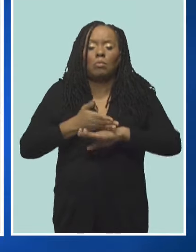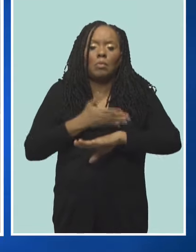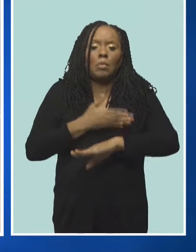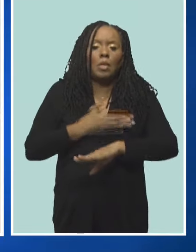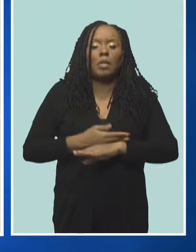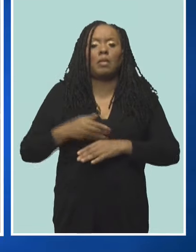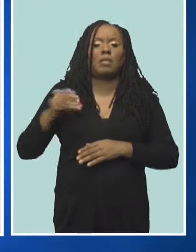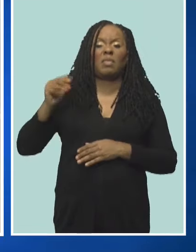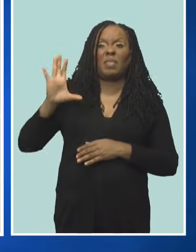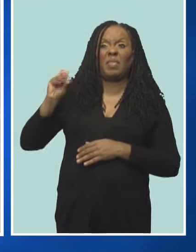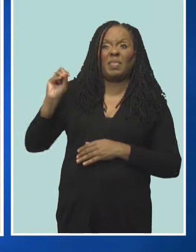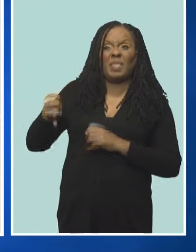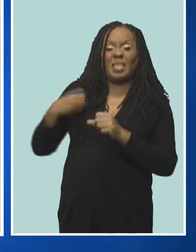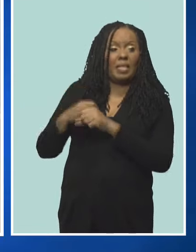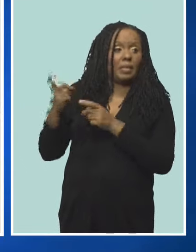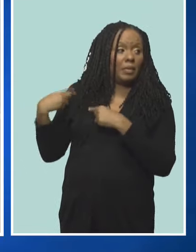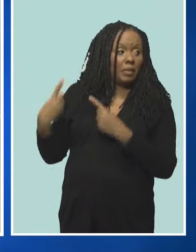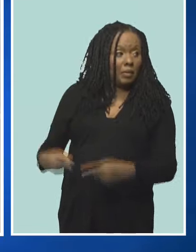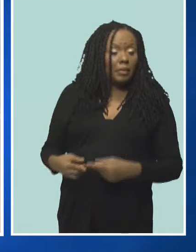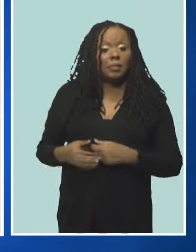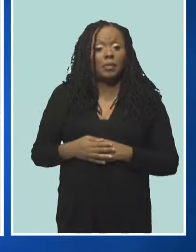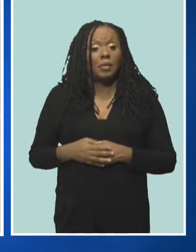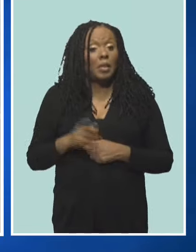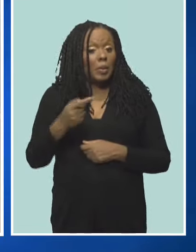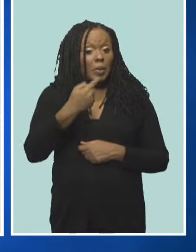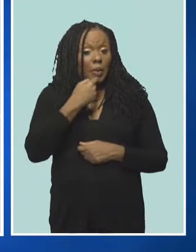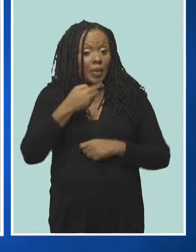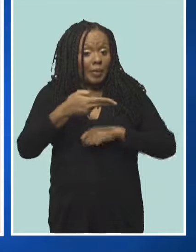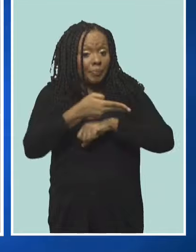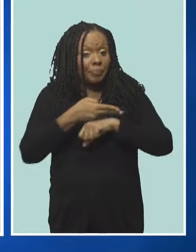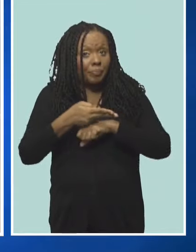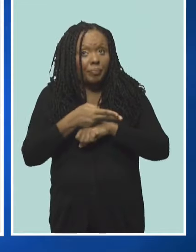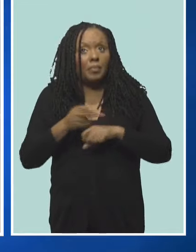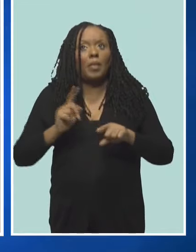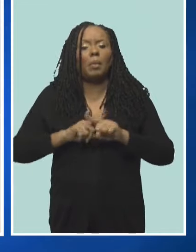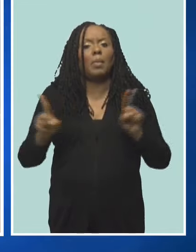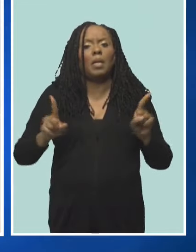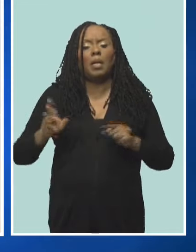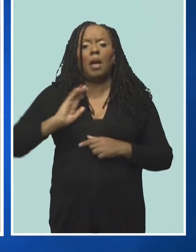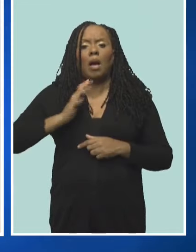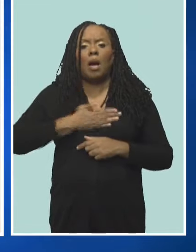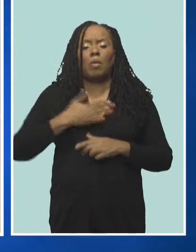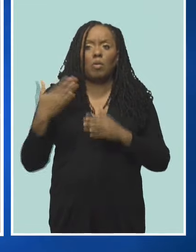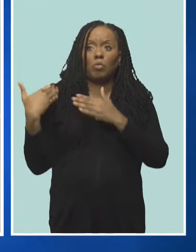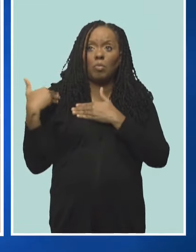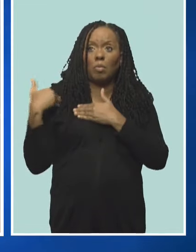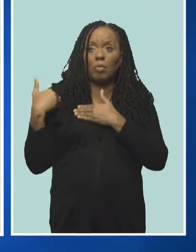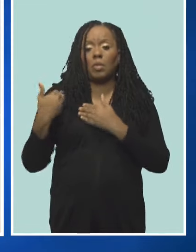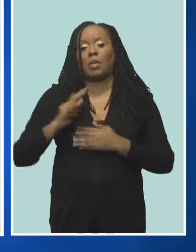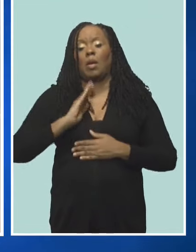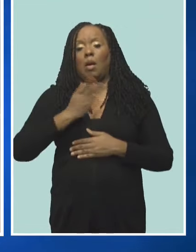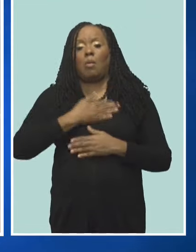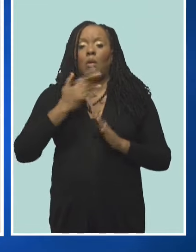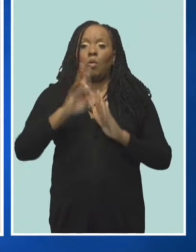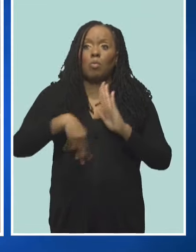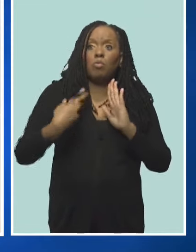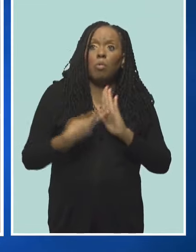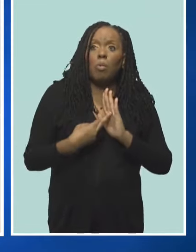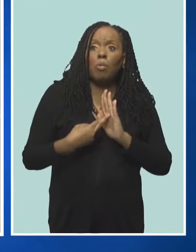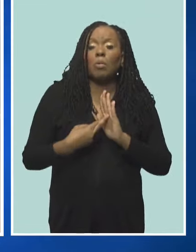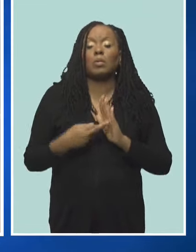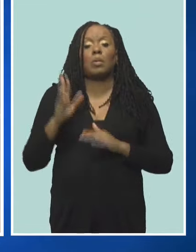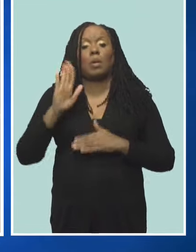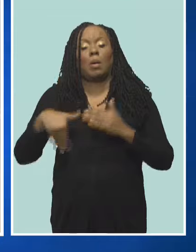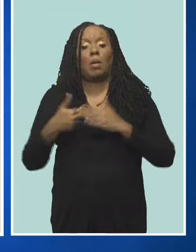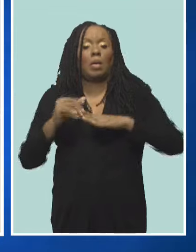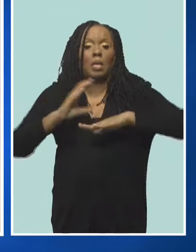year, you mentioned Haiti, the role that CARICOM has played and the CARICOM heads of